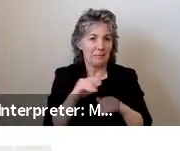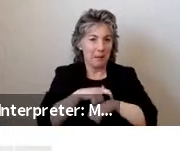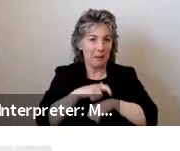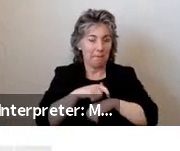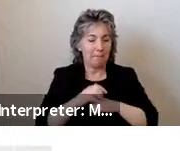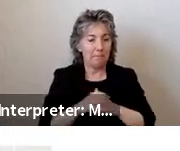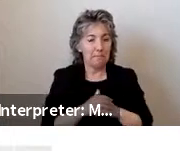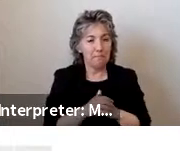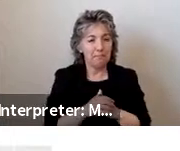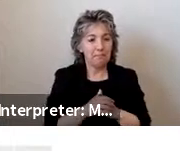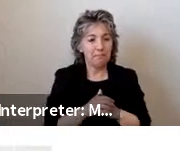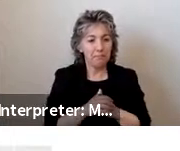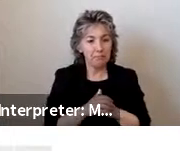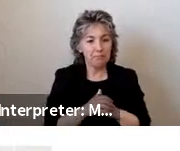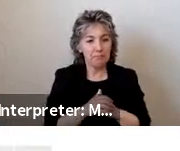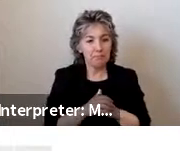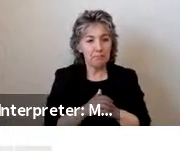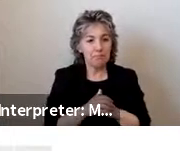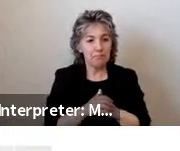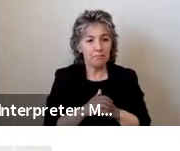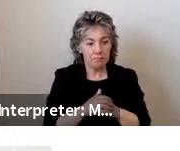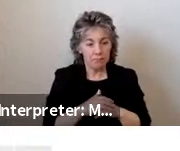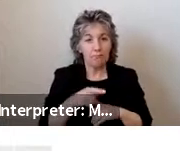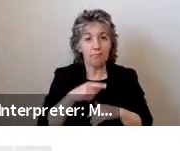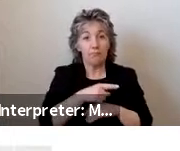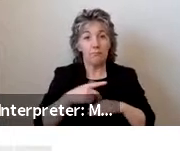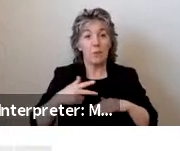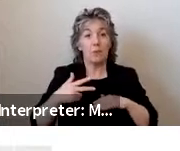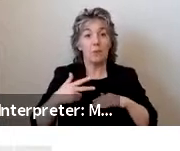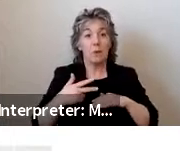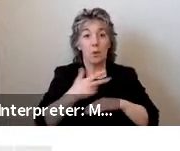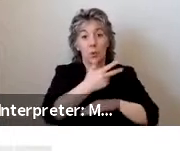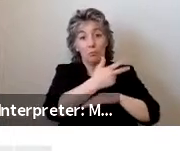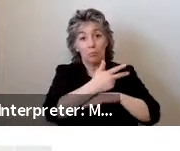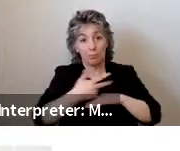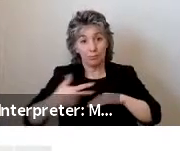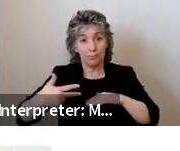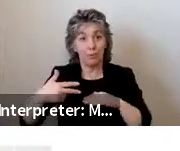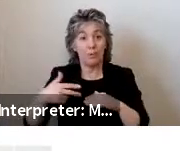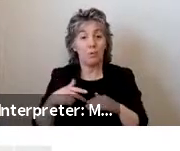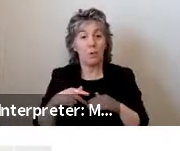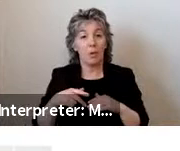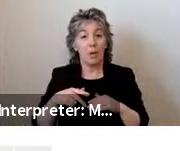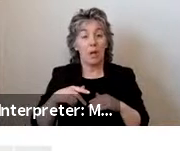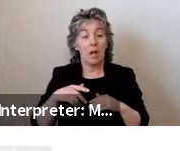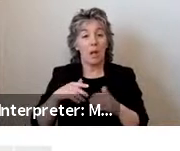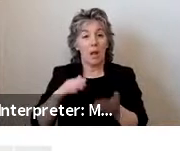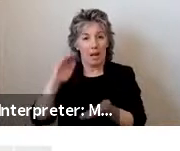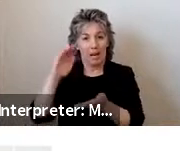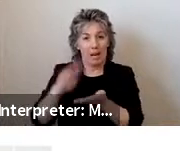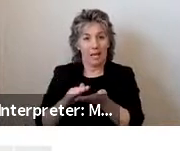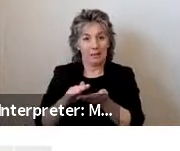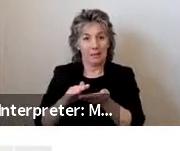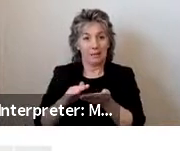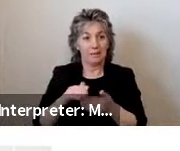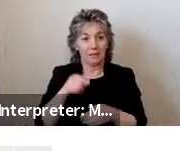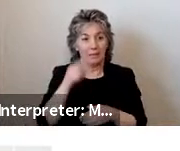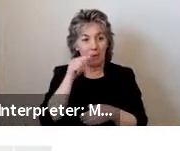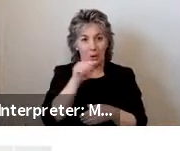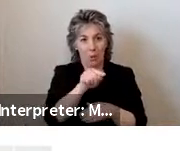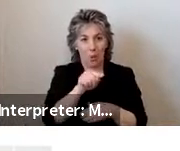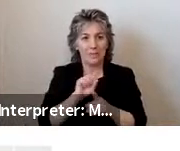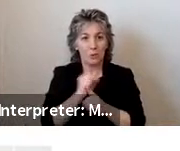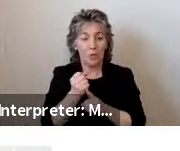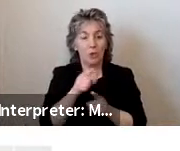Ramp slope conditions. conditions that involve deployment to a curb are highlighted because ascent times were lowest and consistent for these conditions.